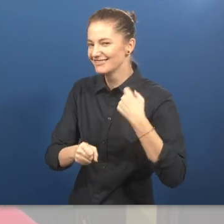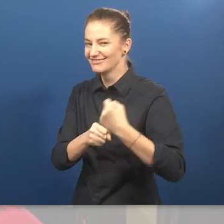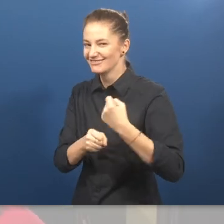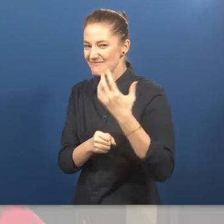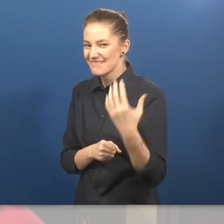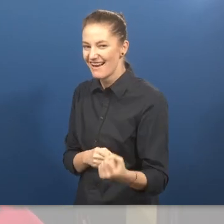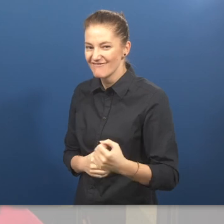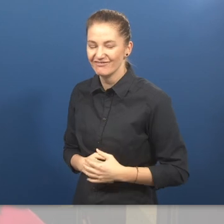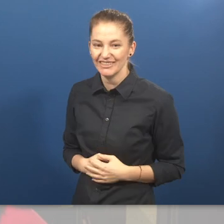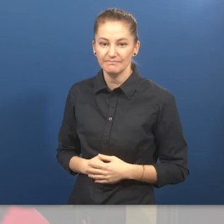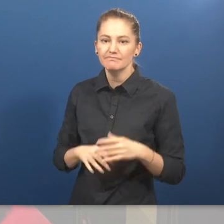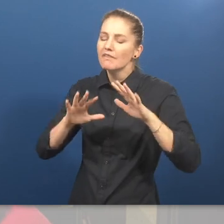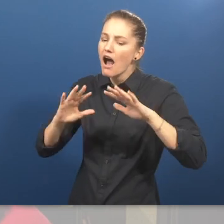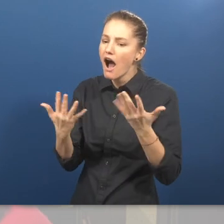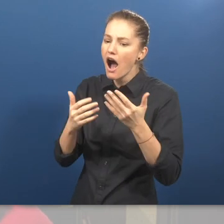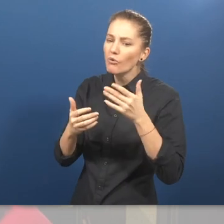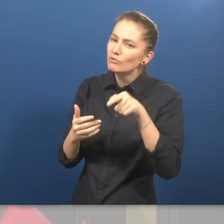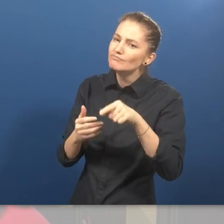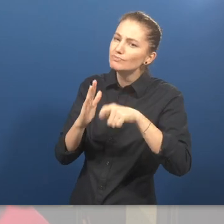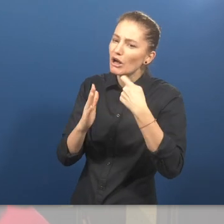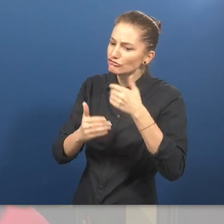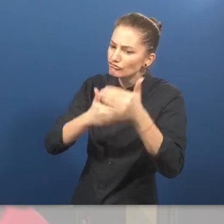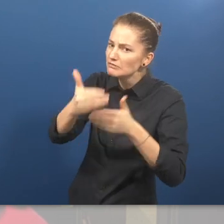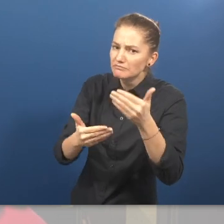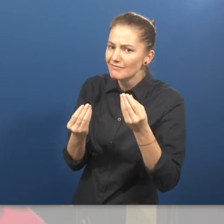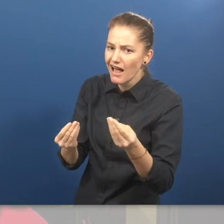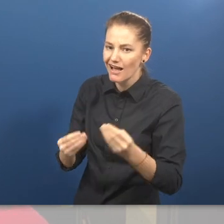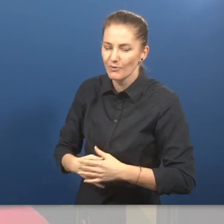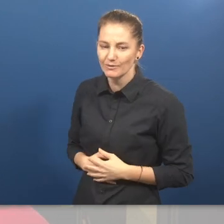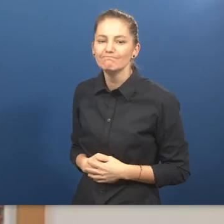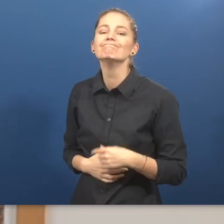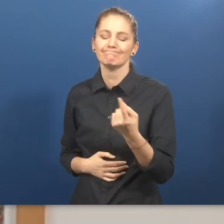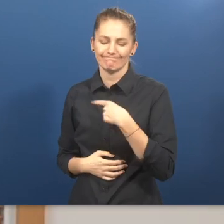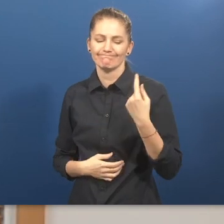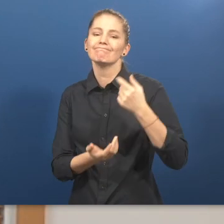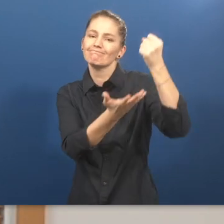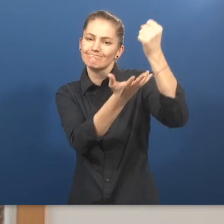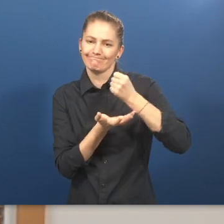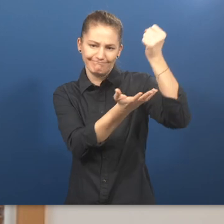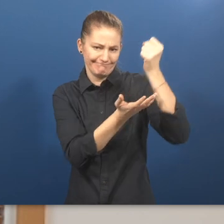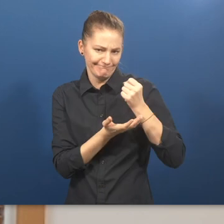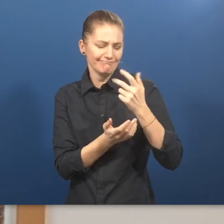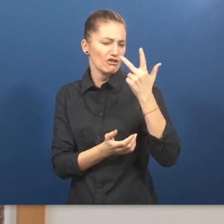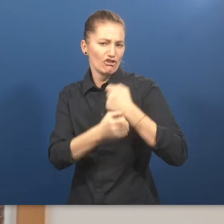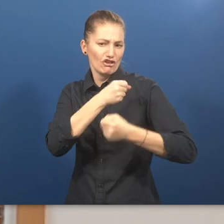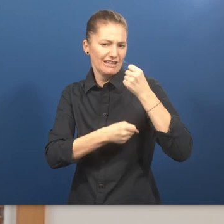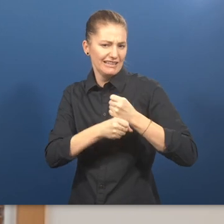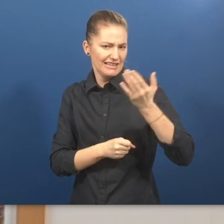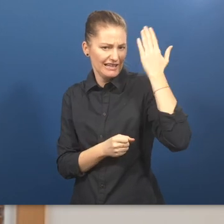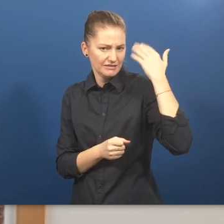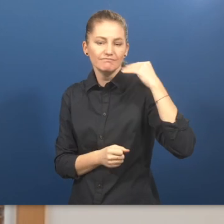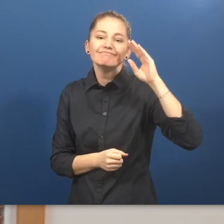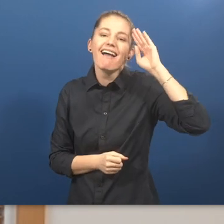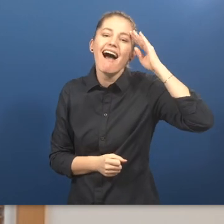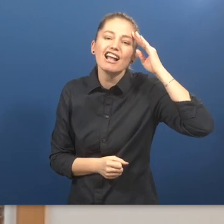work? Four girls sitting around a table and drinking coffee. We received funding three years ago from the